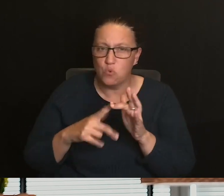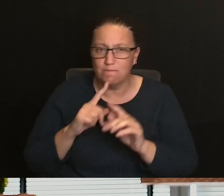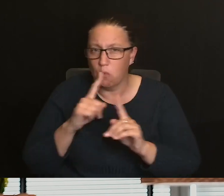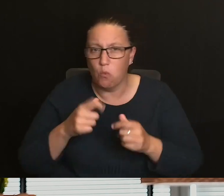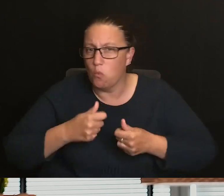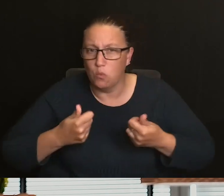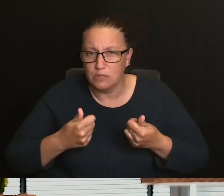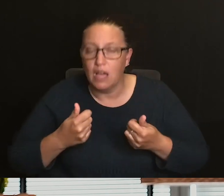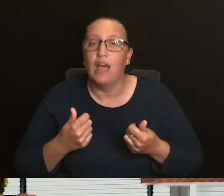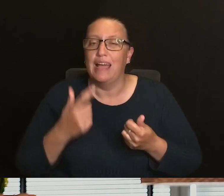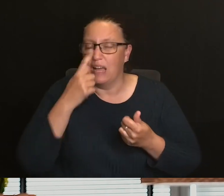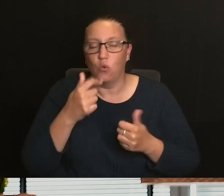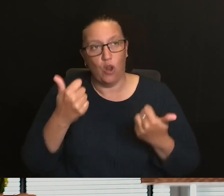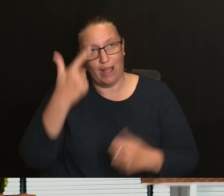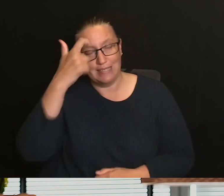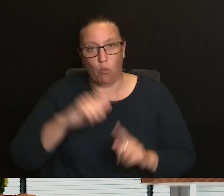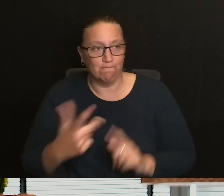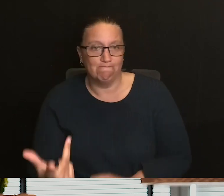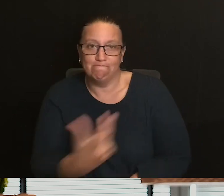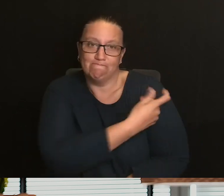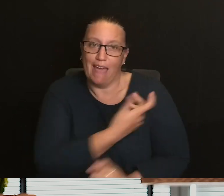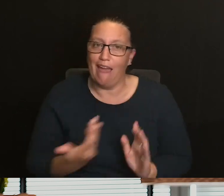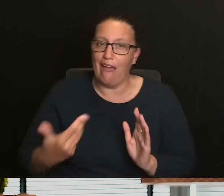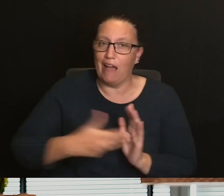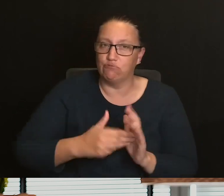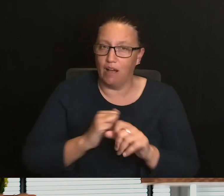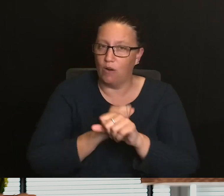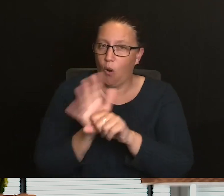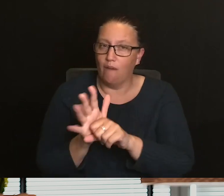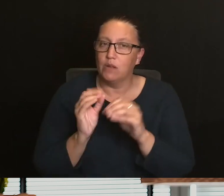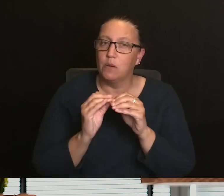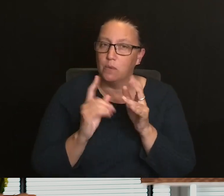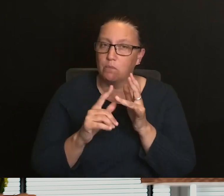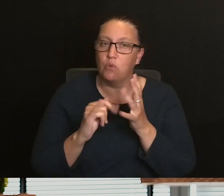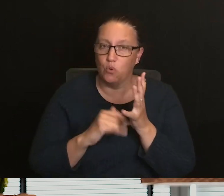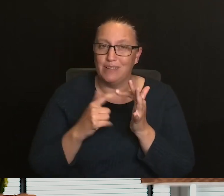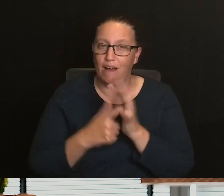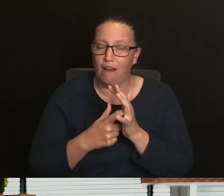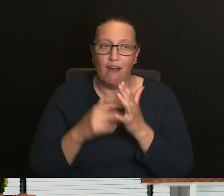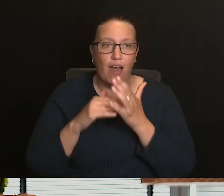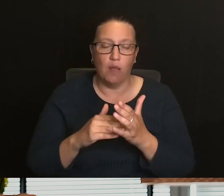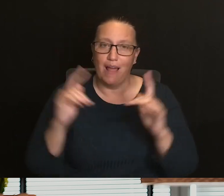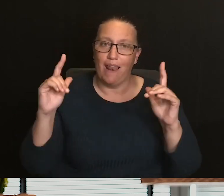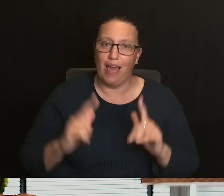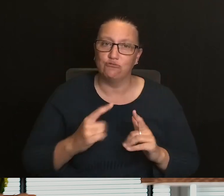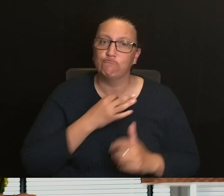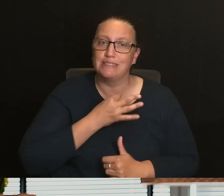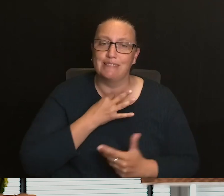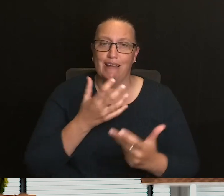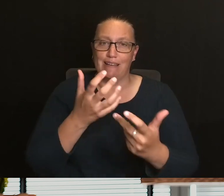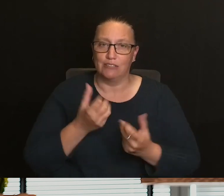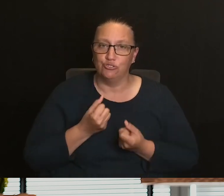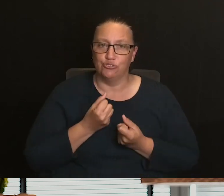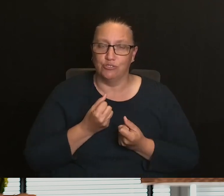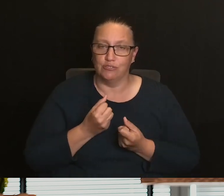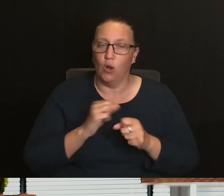now to increase your protection against severe illness from COVID-19. A recent study by the National Centre for